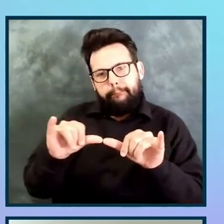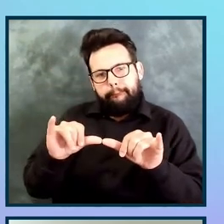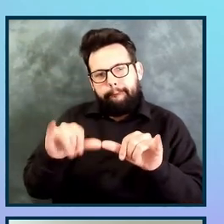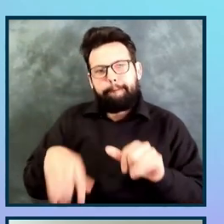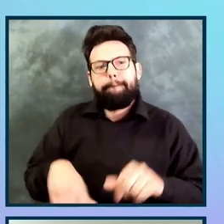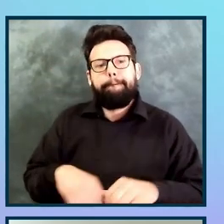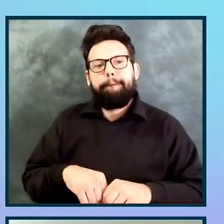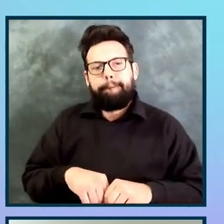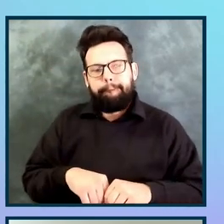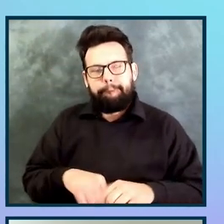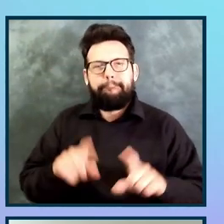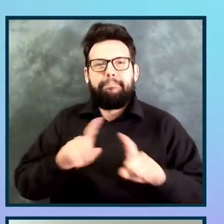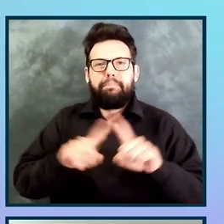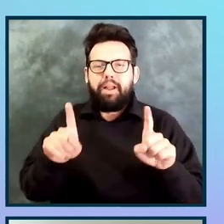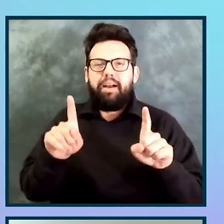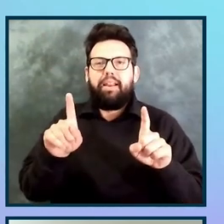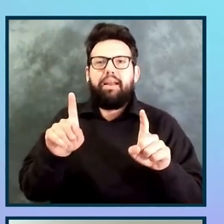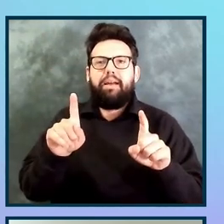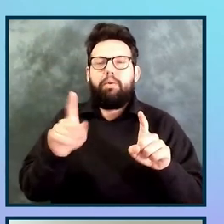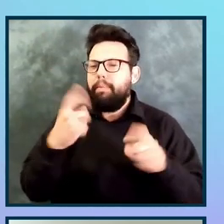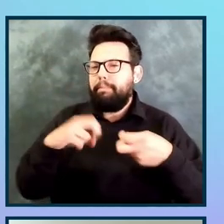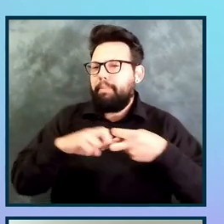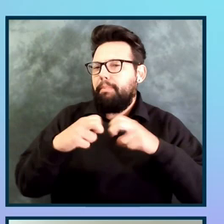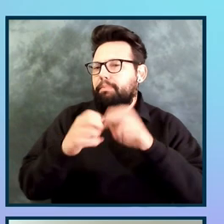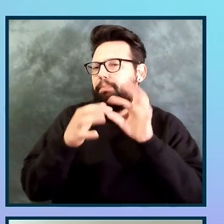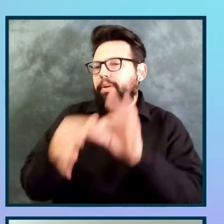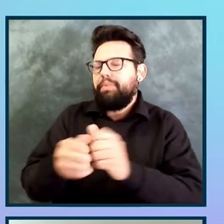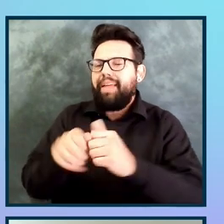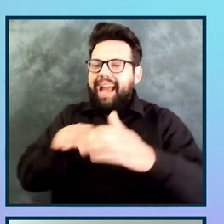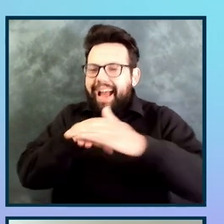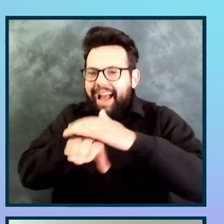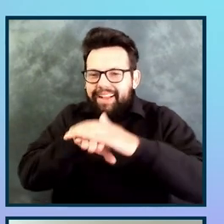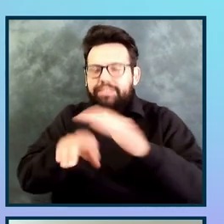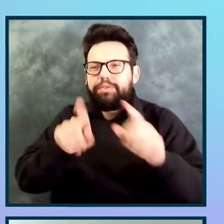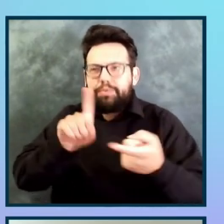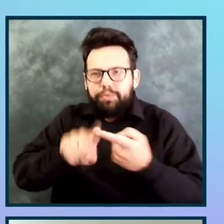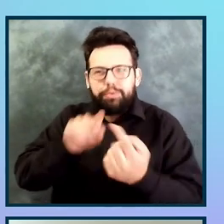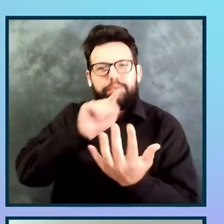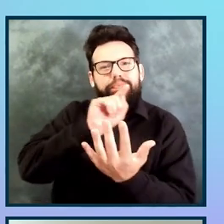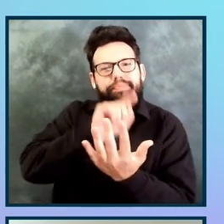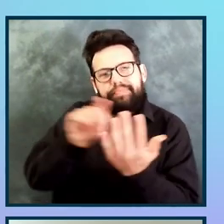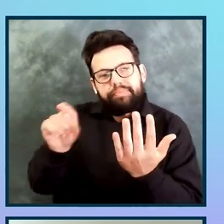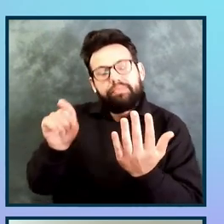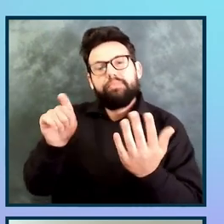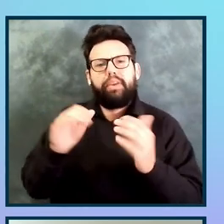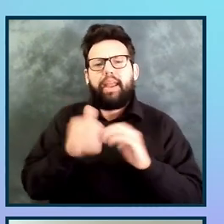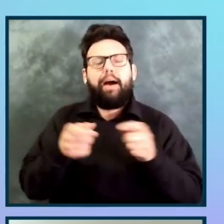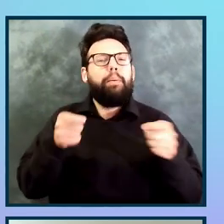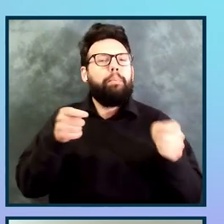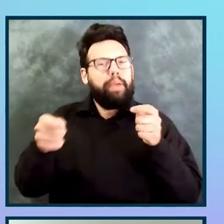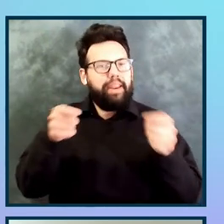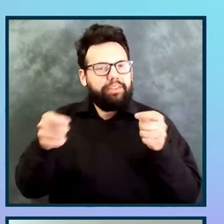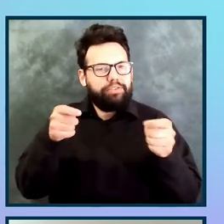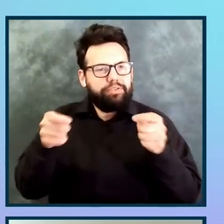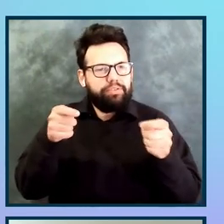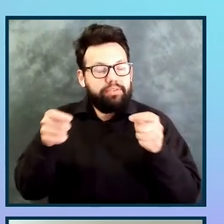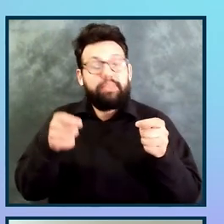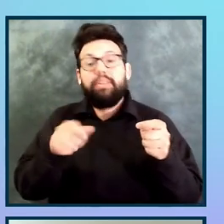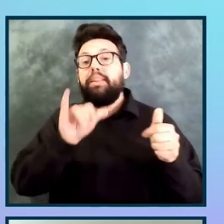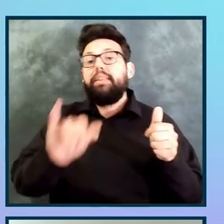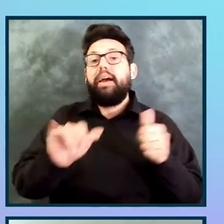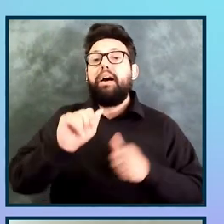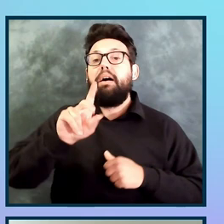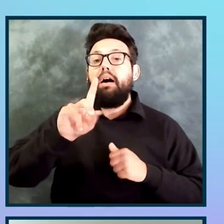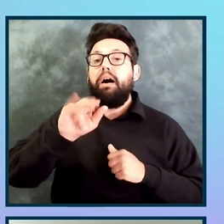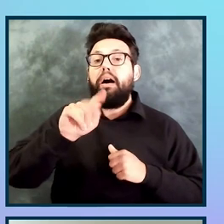of functionality and attaining access to it. So what we did was we managed those access issues by documenting the audit scope into JIRA and